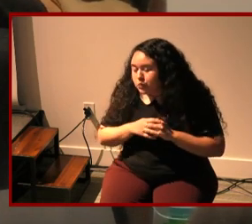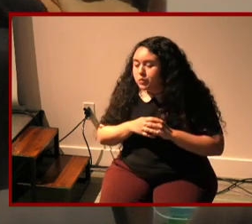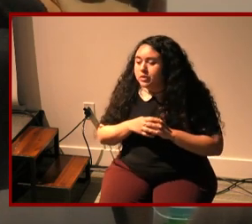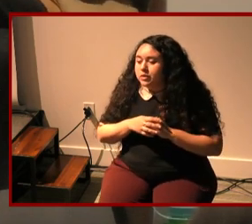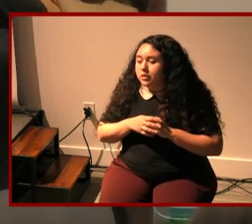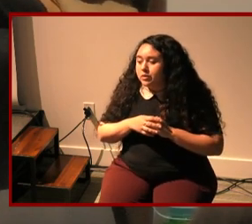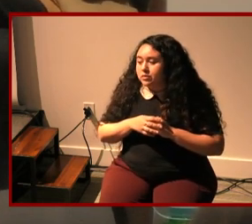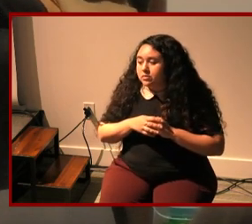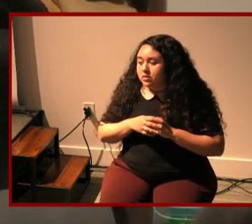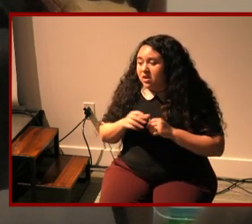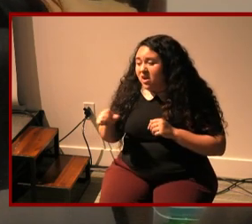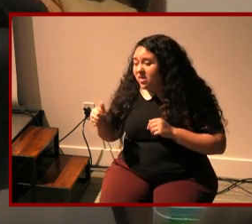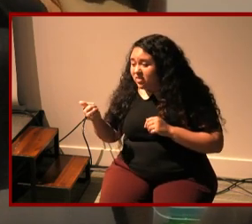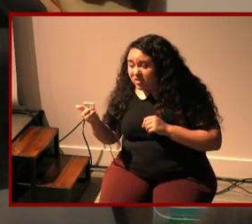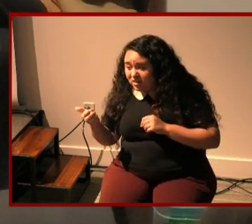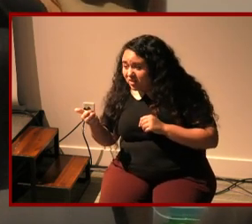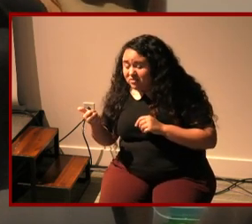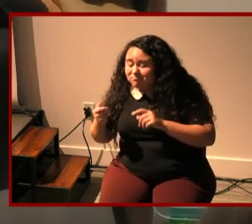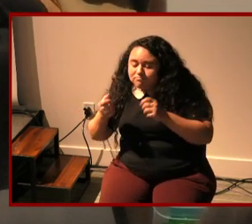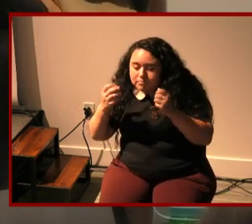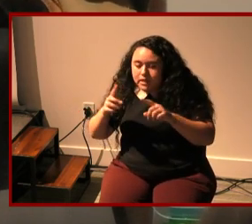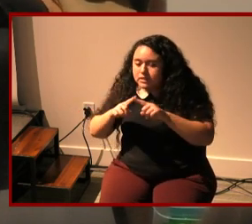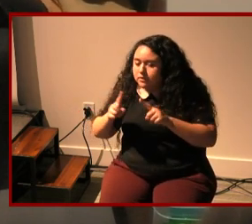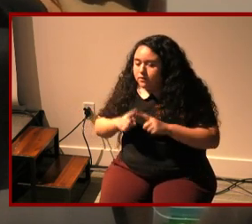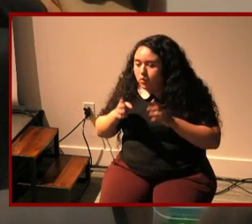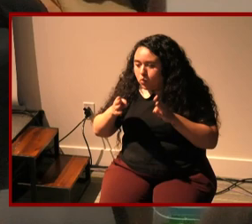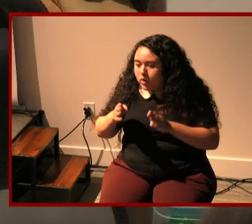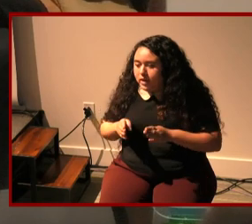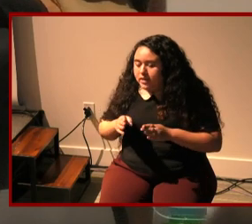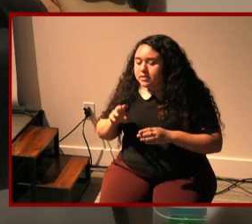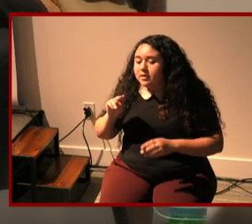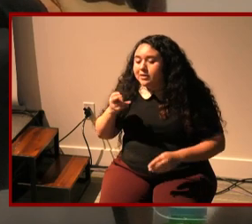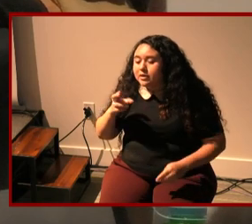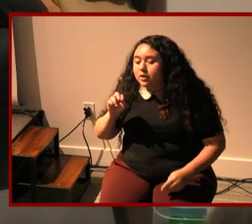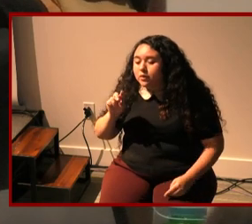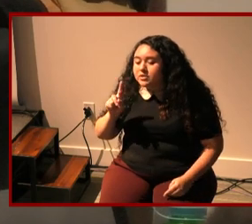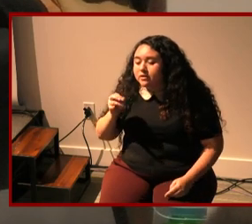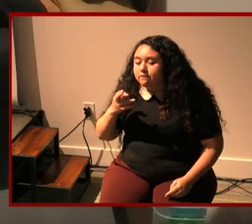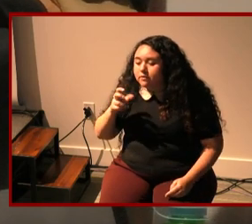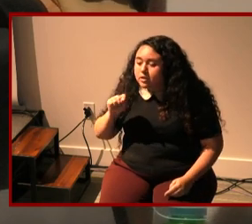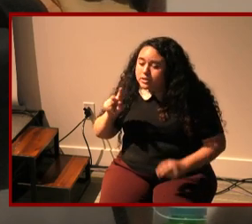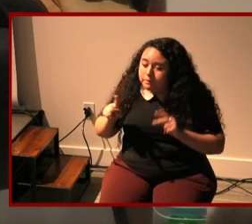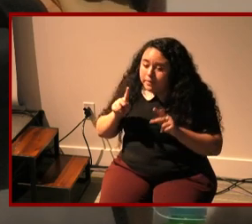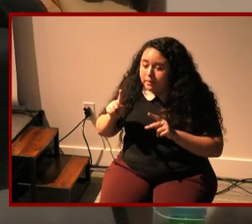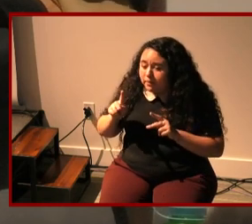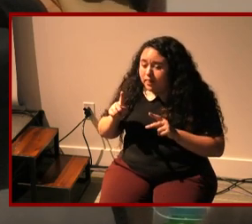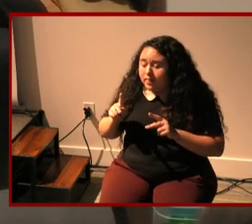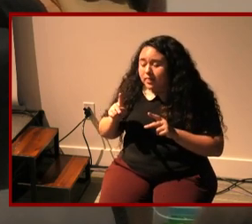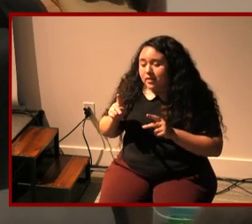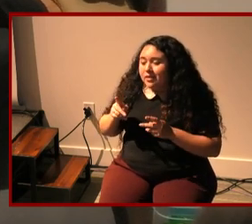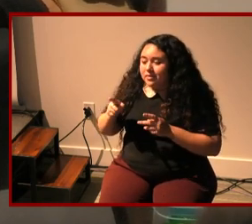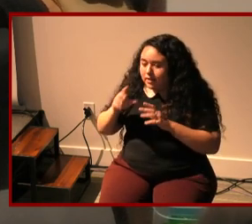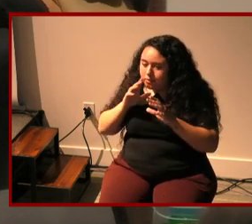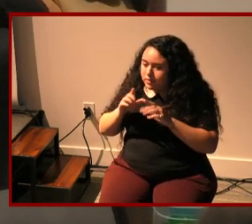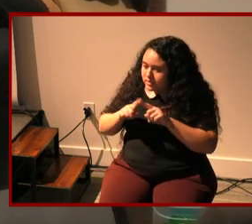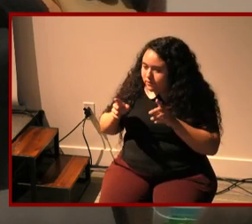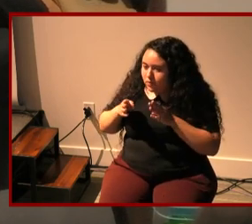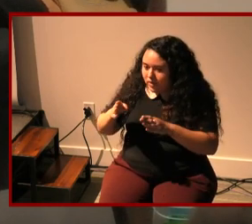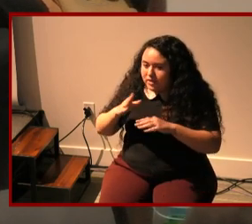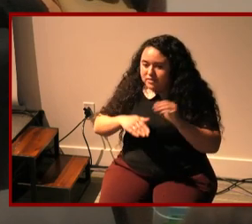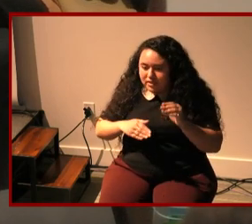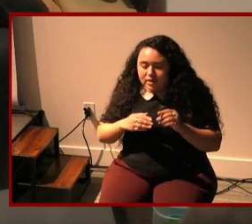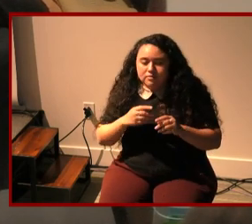in tons of different ways in front among neurodivergent folks who communicate in ways that are you know different from